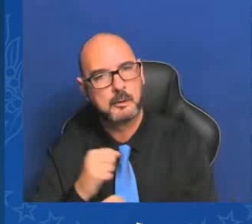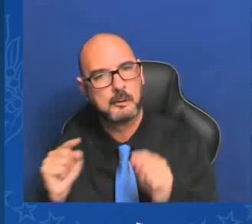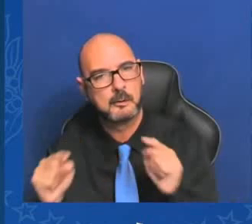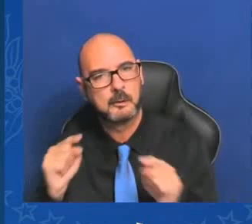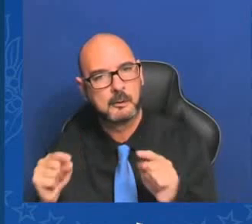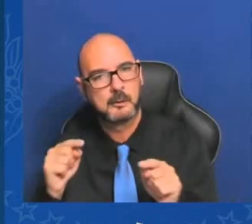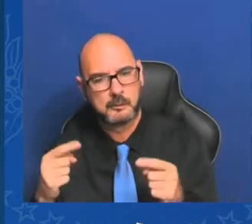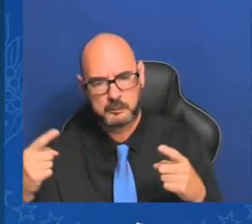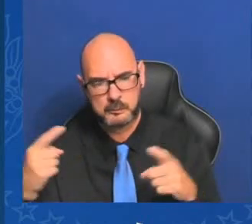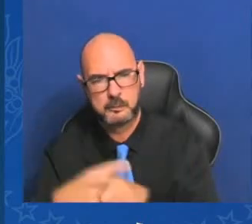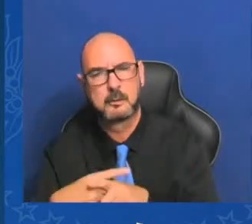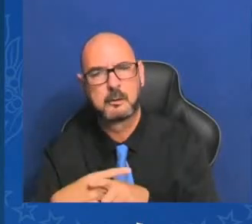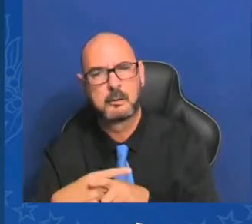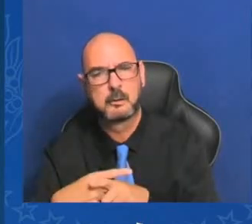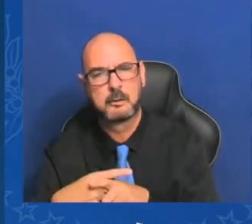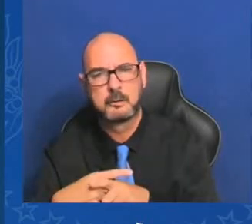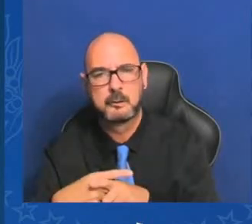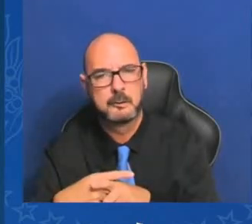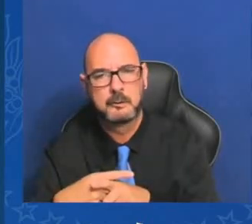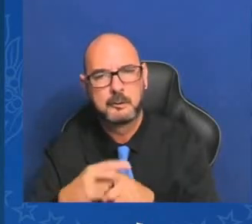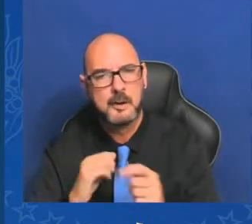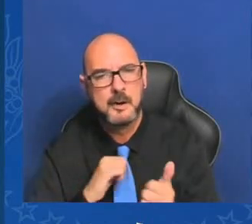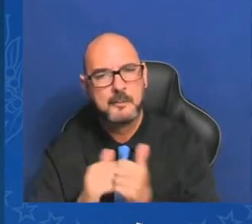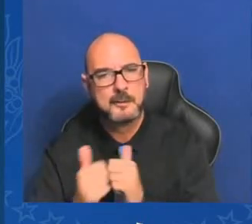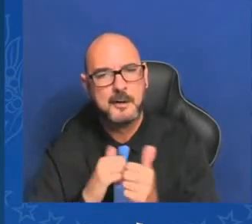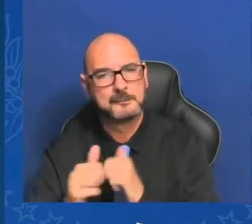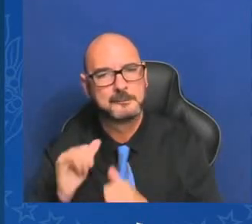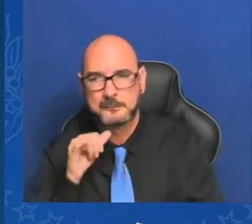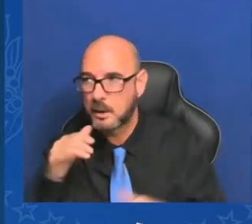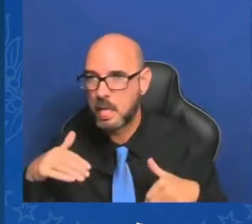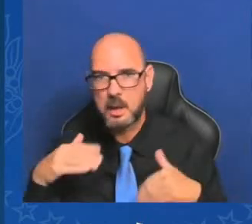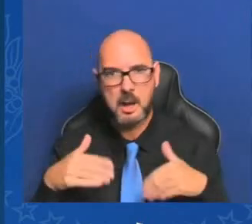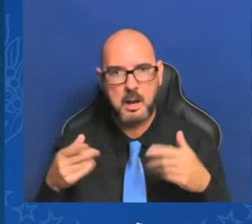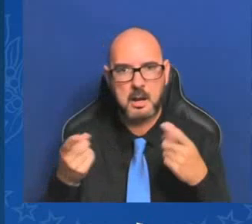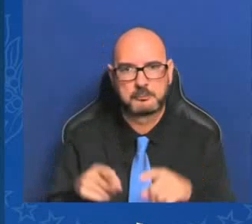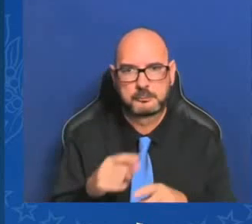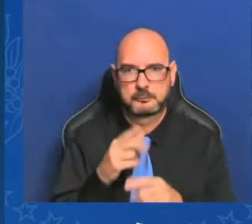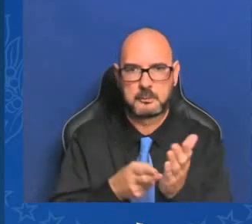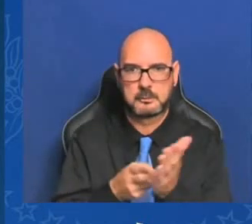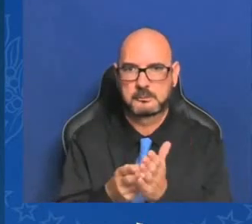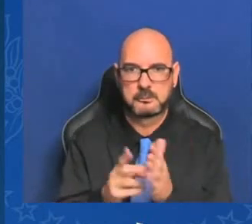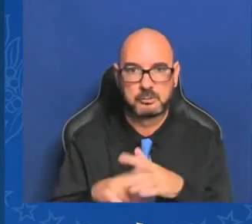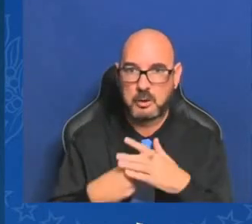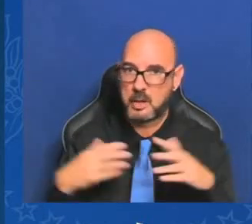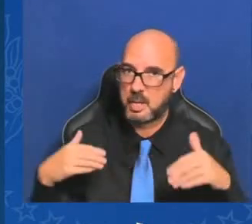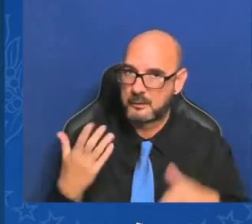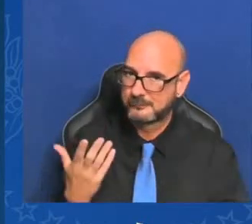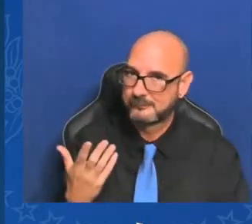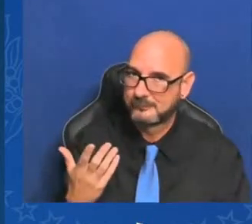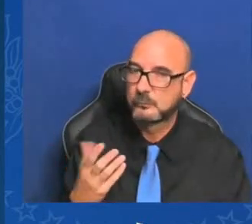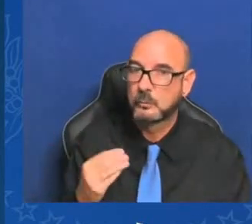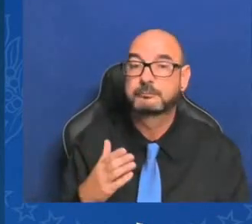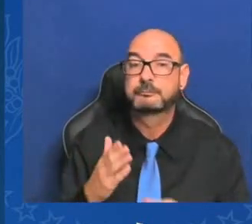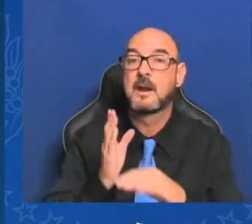started. I mean, it hasn't started in earnest yet. Most of the time it doesn't start until after September, after Labor Day.